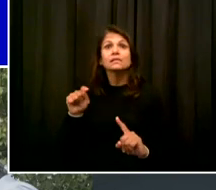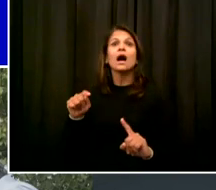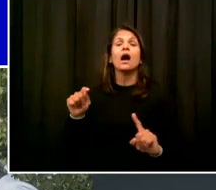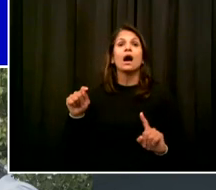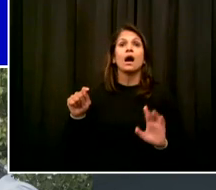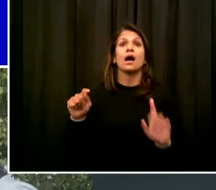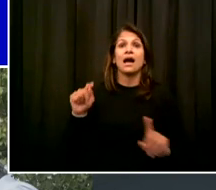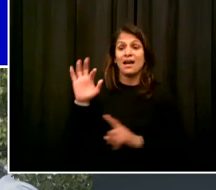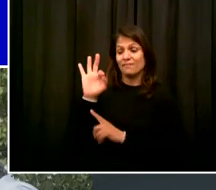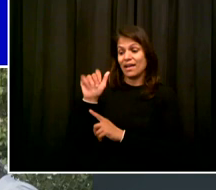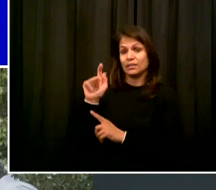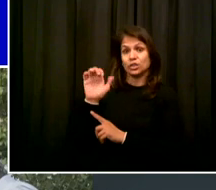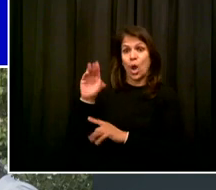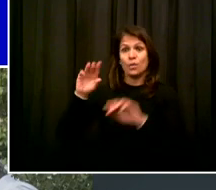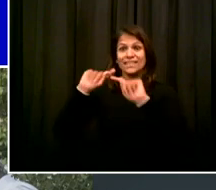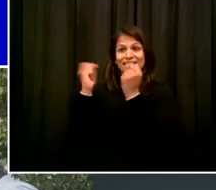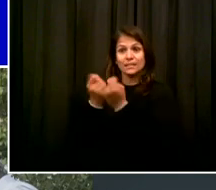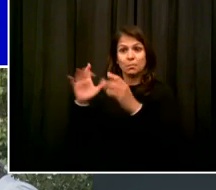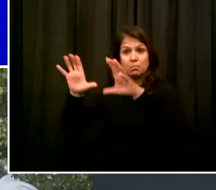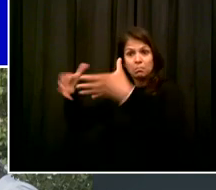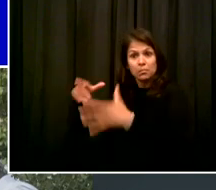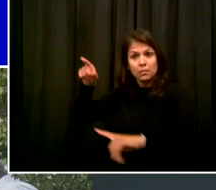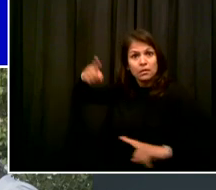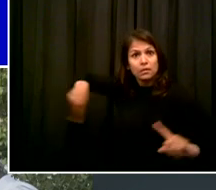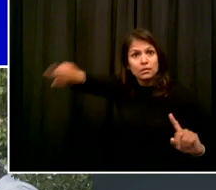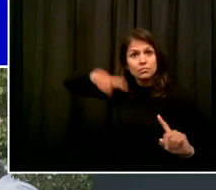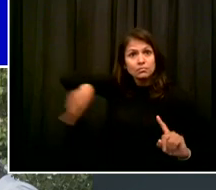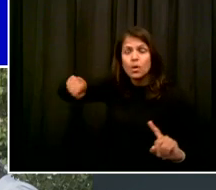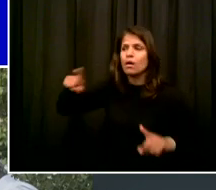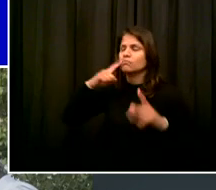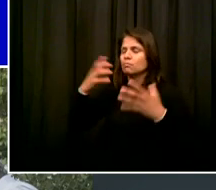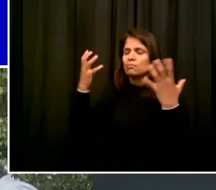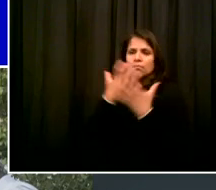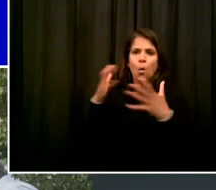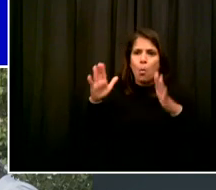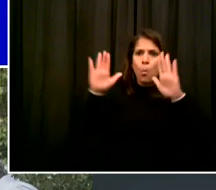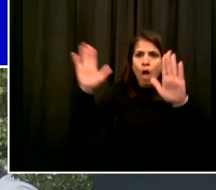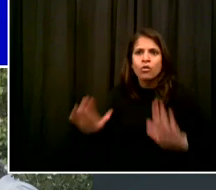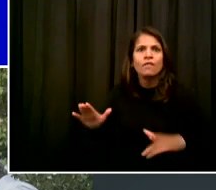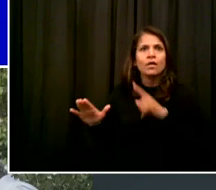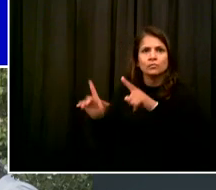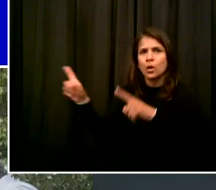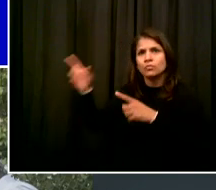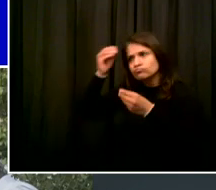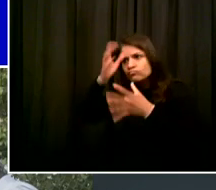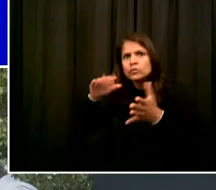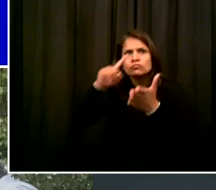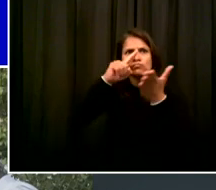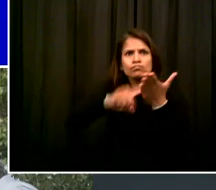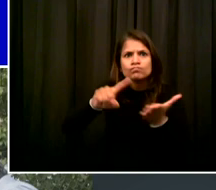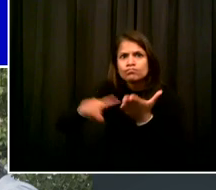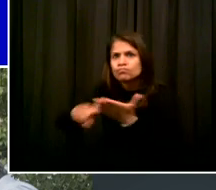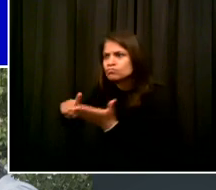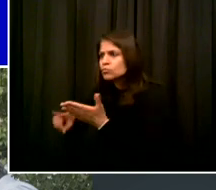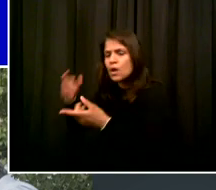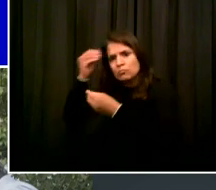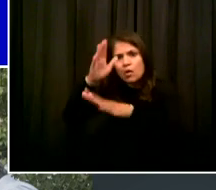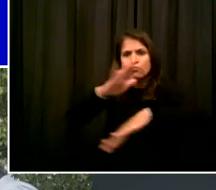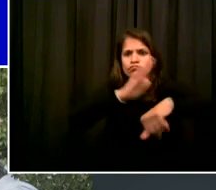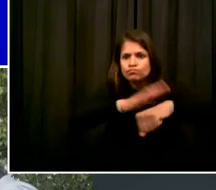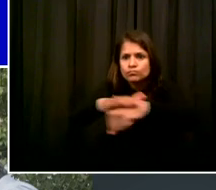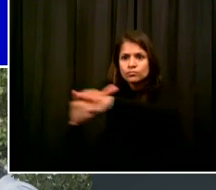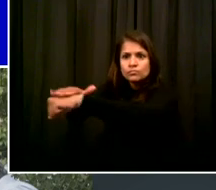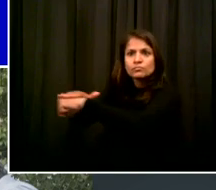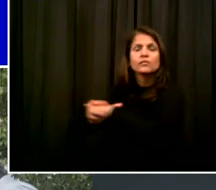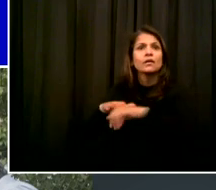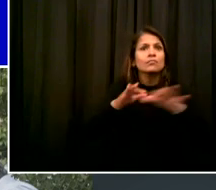an amazing job getting the message out and making sure people know we have to take it seriously. So we have 31 states